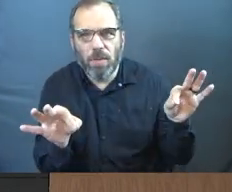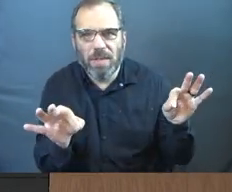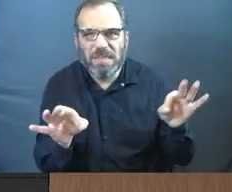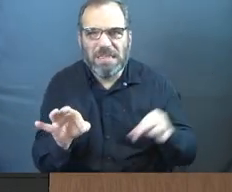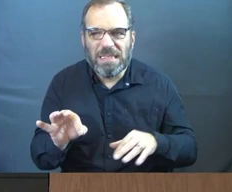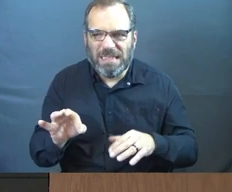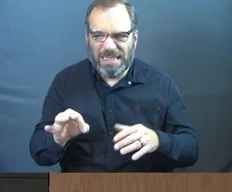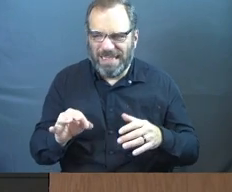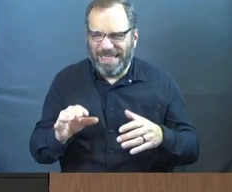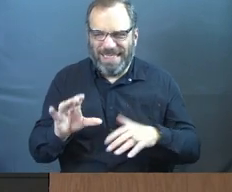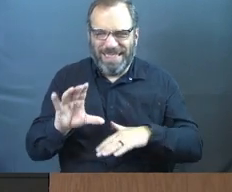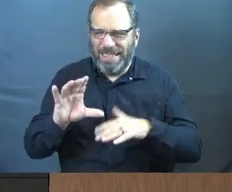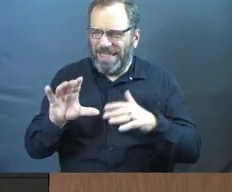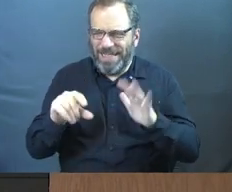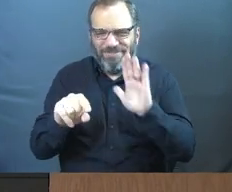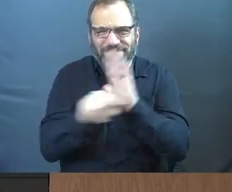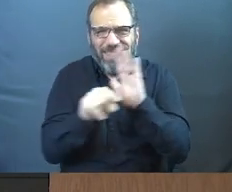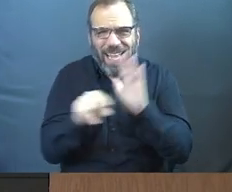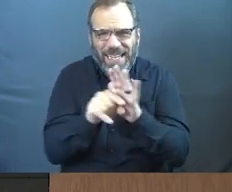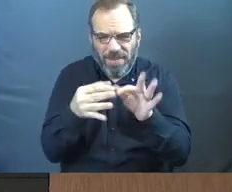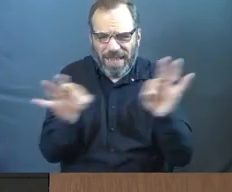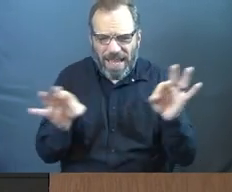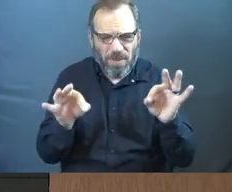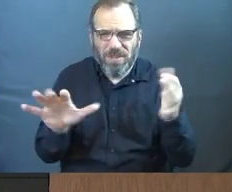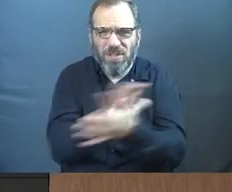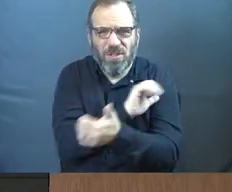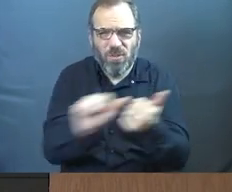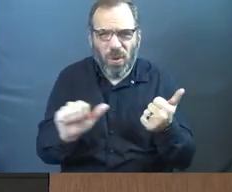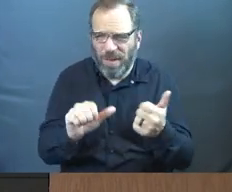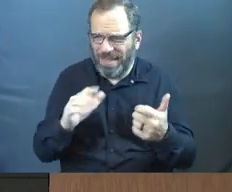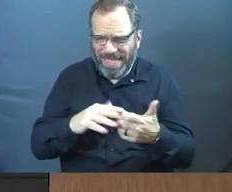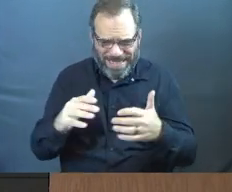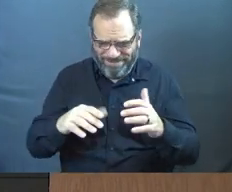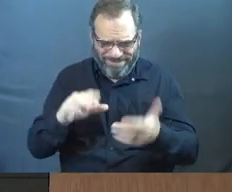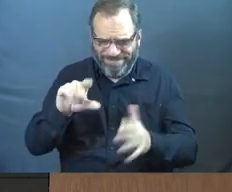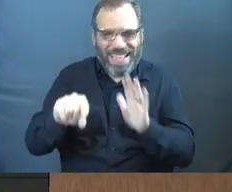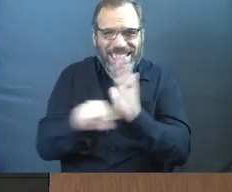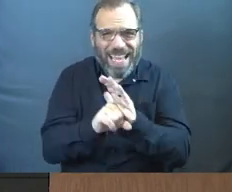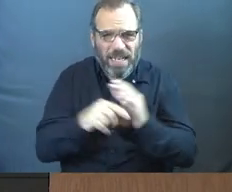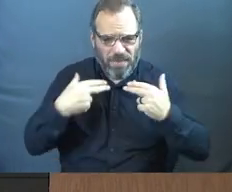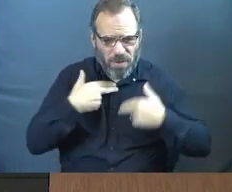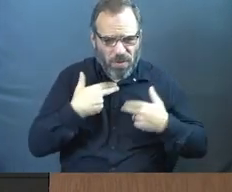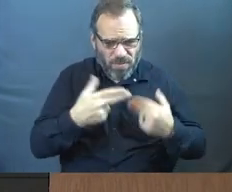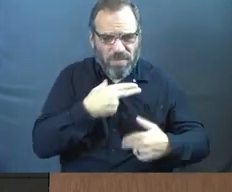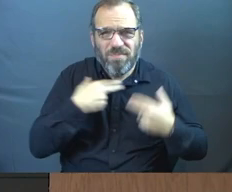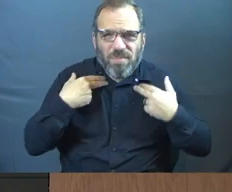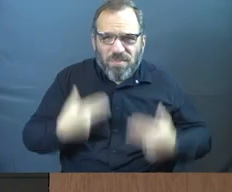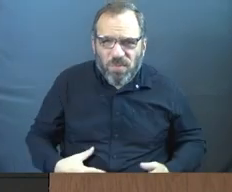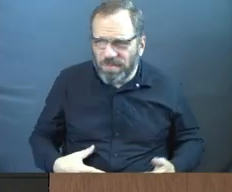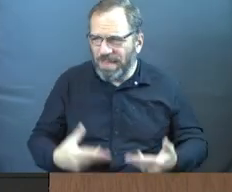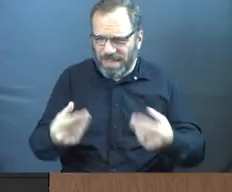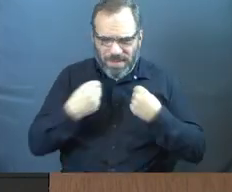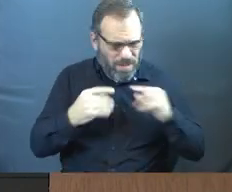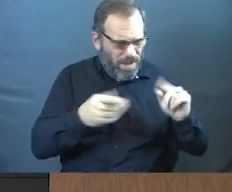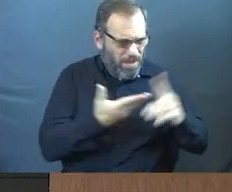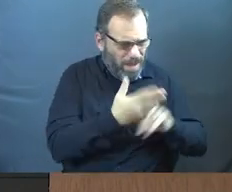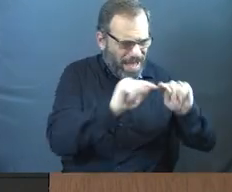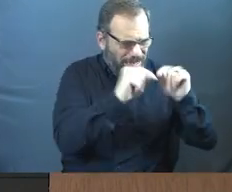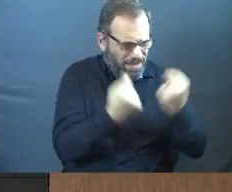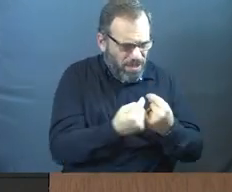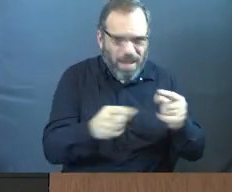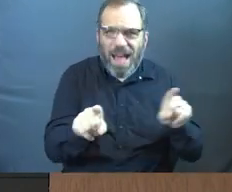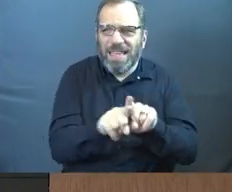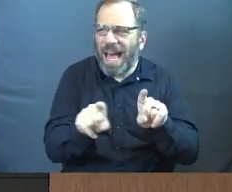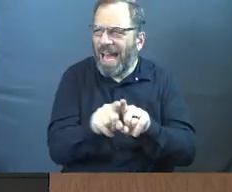Dehumanizing language is killing us. Dehumanizing language is given to us by our team like a